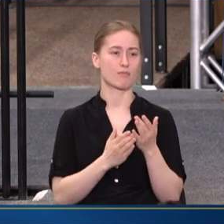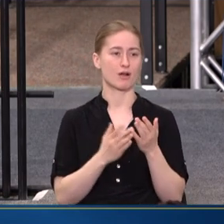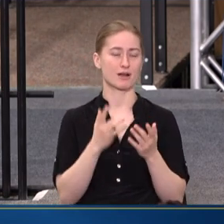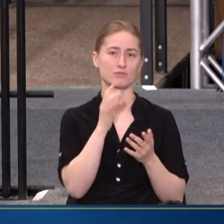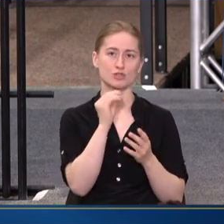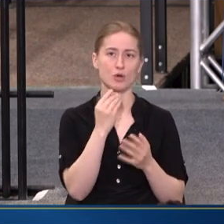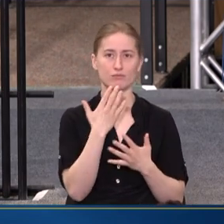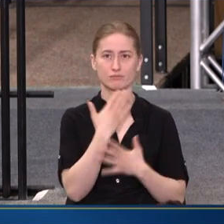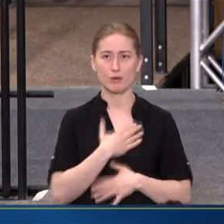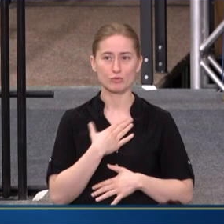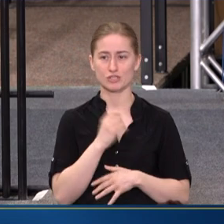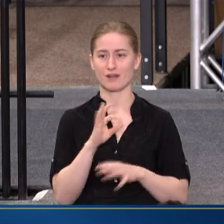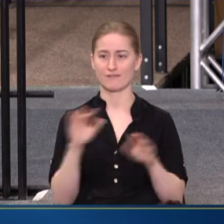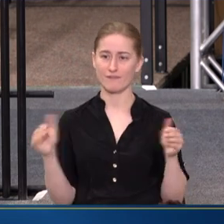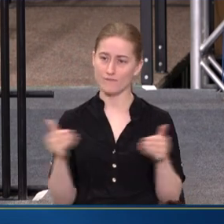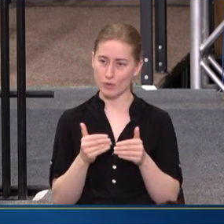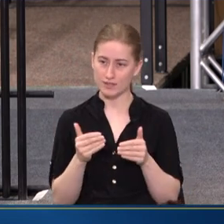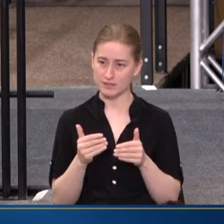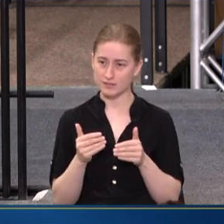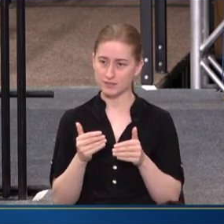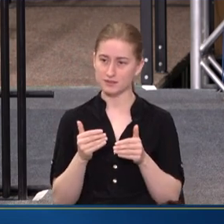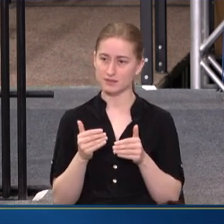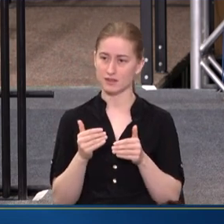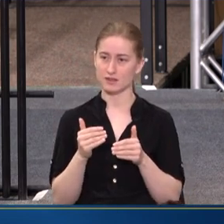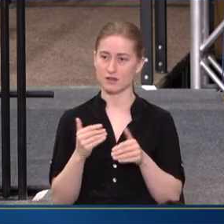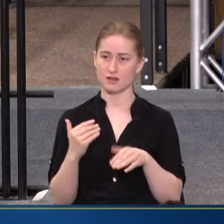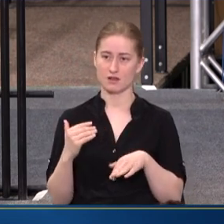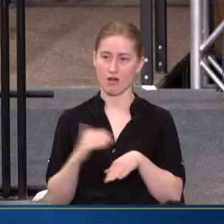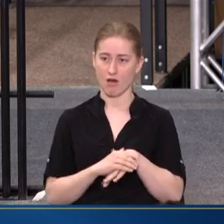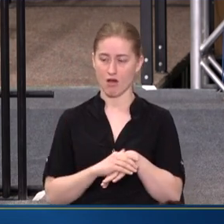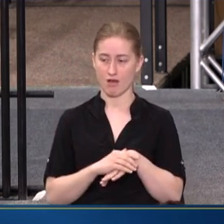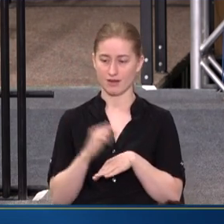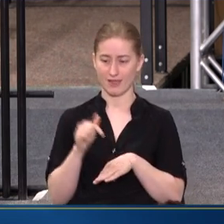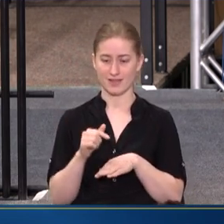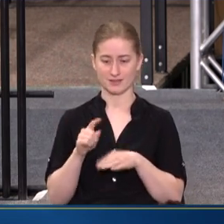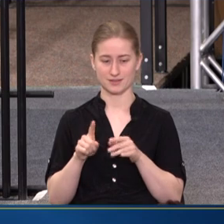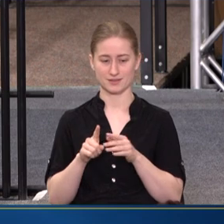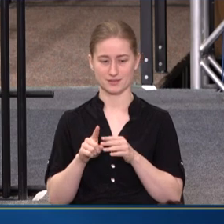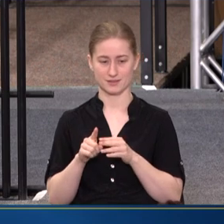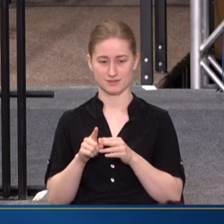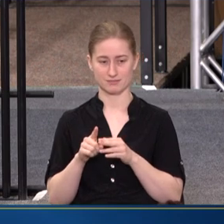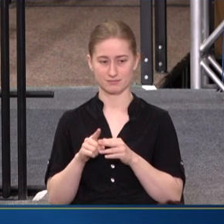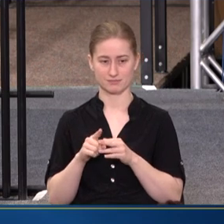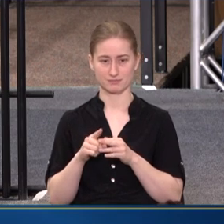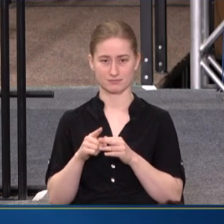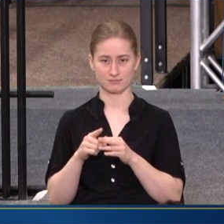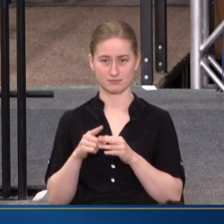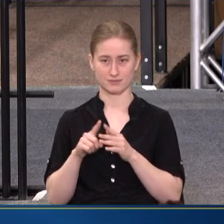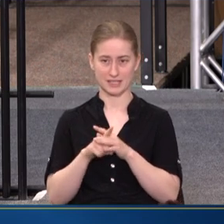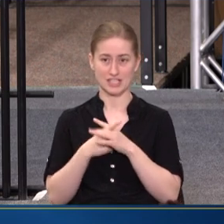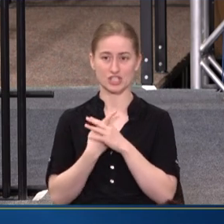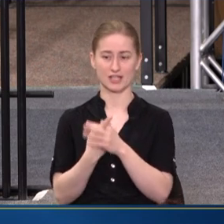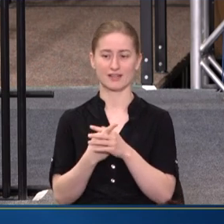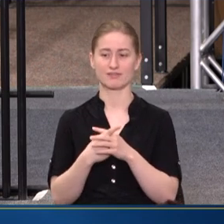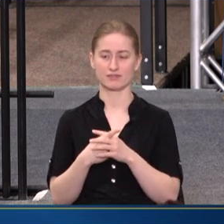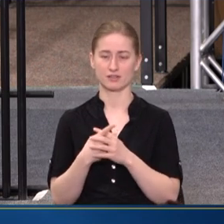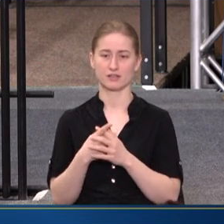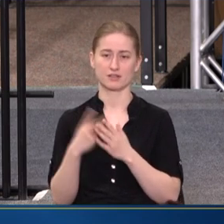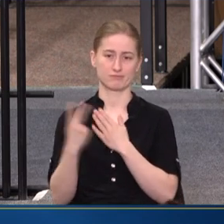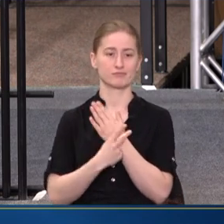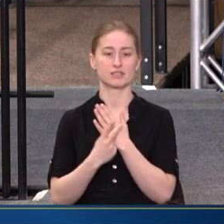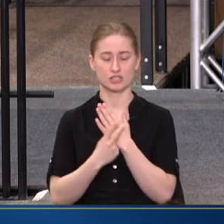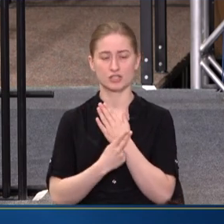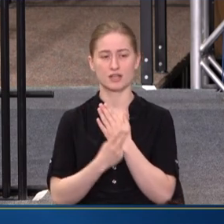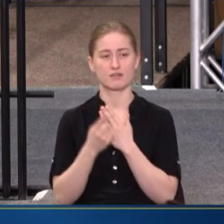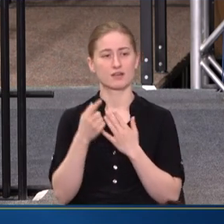SO APPRECIATIVE OF THE FOCUS ON THIS INITIATIVE AND TRANSITION TO THE 988 LIFELINE. THE ADMINISTRATION HAS